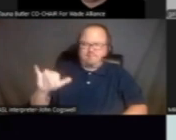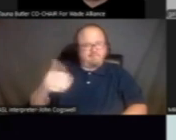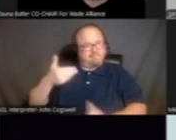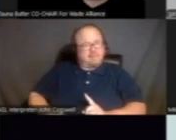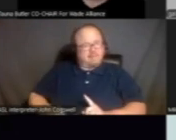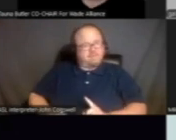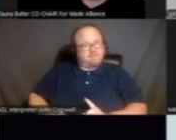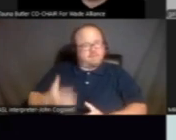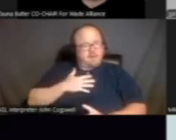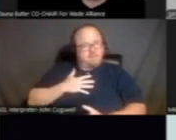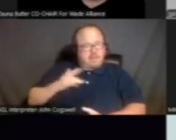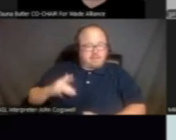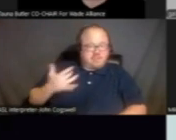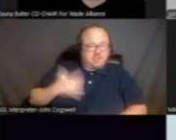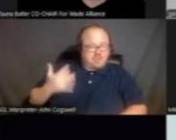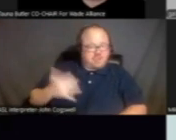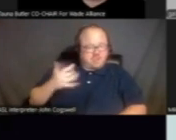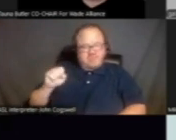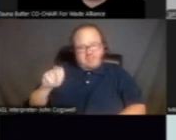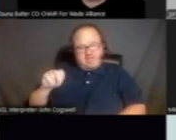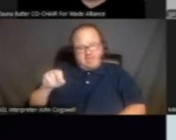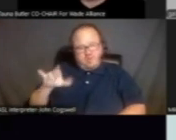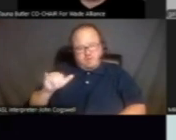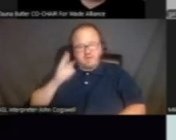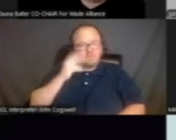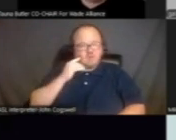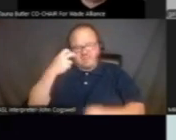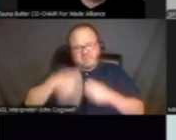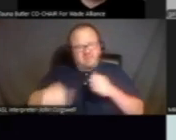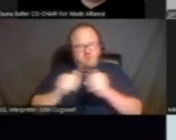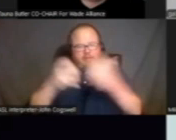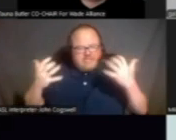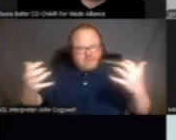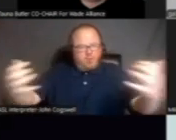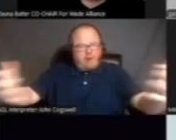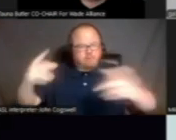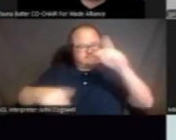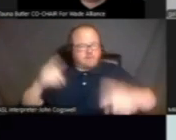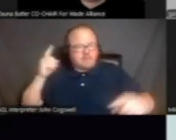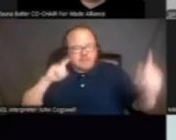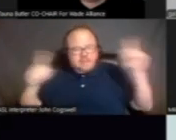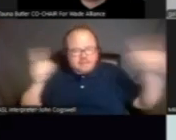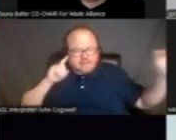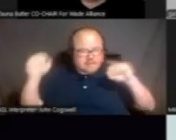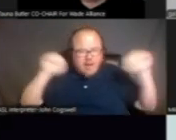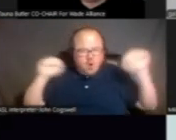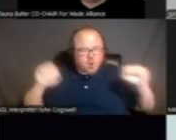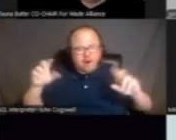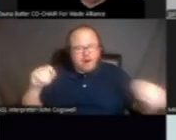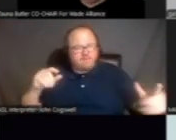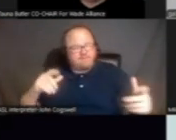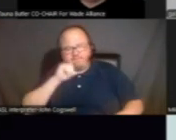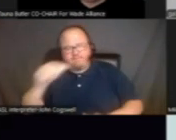My sensory experience is difficult. In crowds, the sounds and visual discomfort of seeing